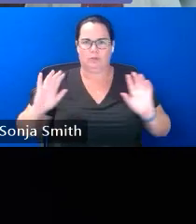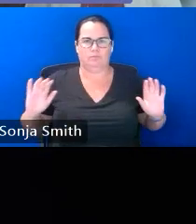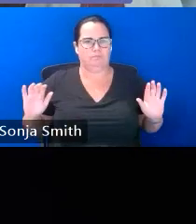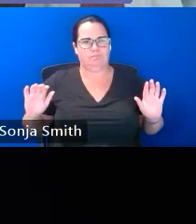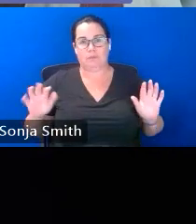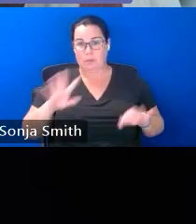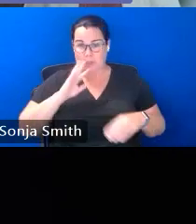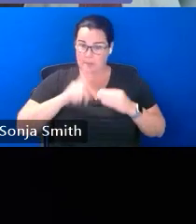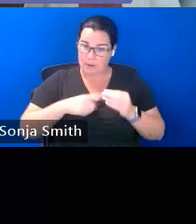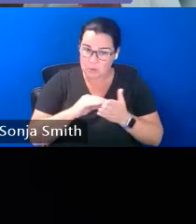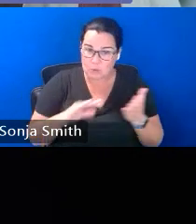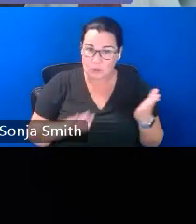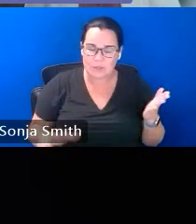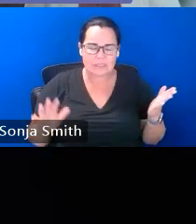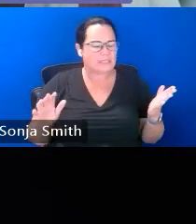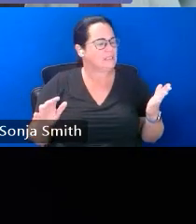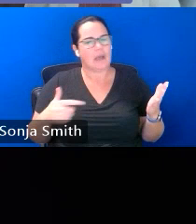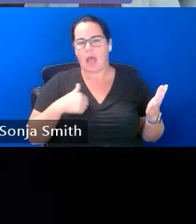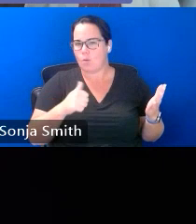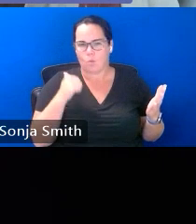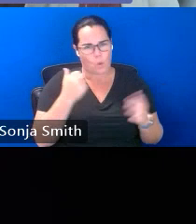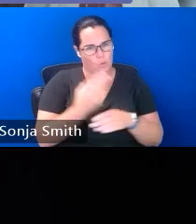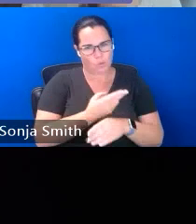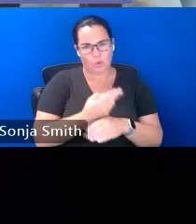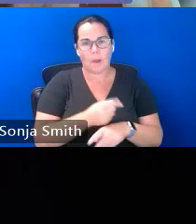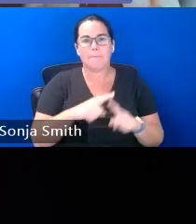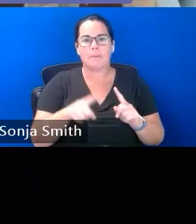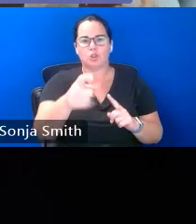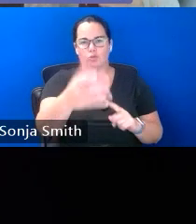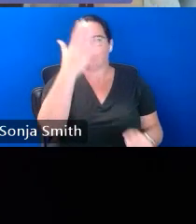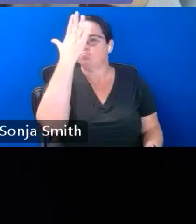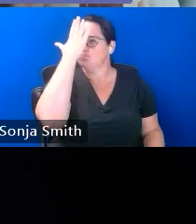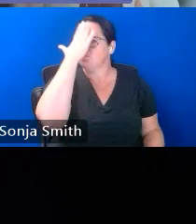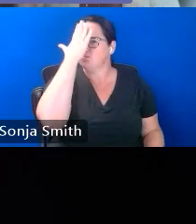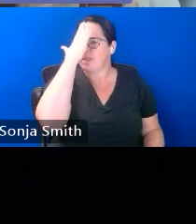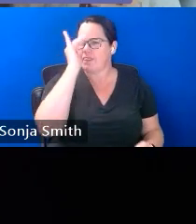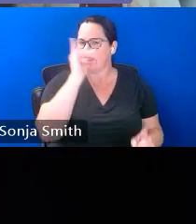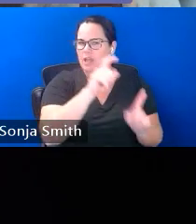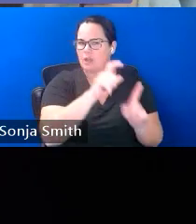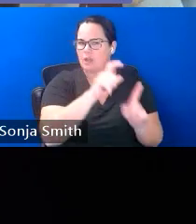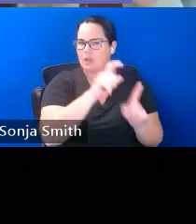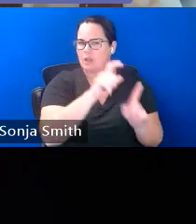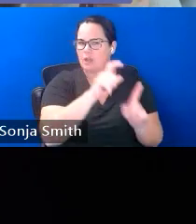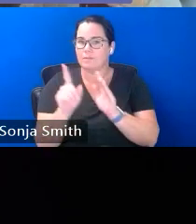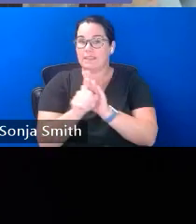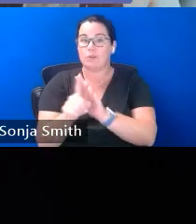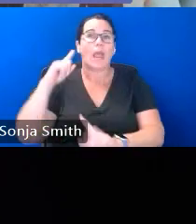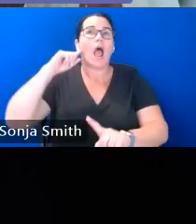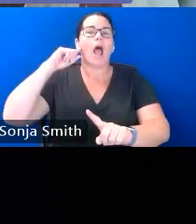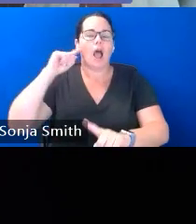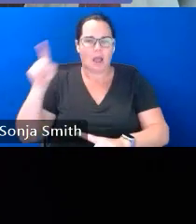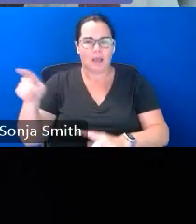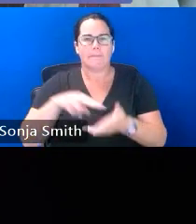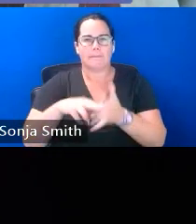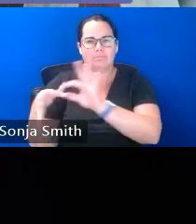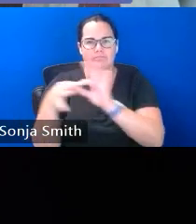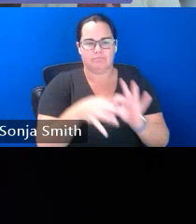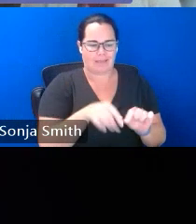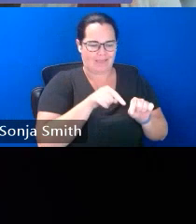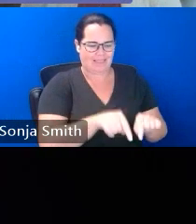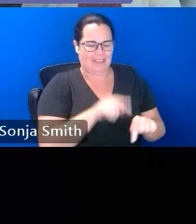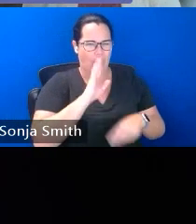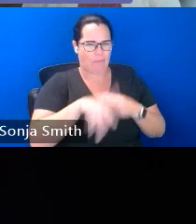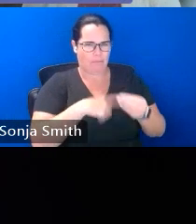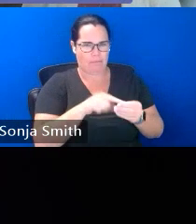students i'm not going to use it but i wanted you to at least know that this is if you hear that somewhere that this is who is being referred to